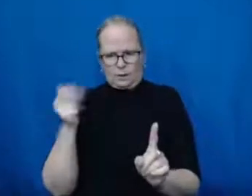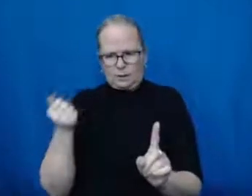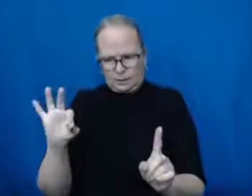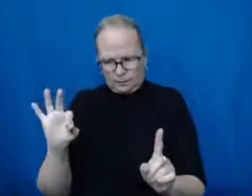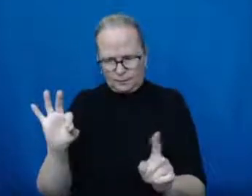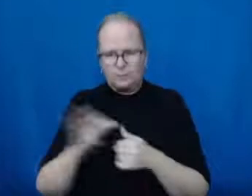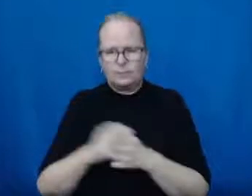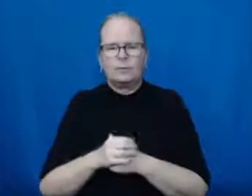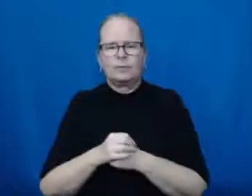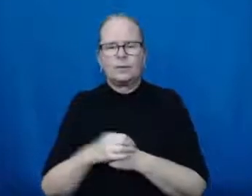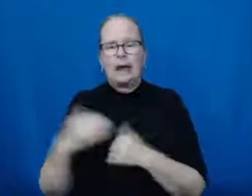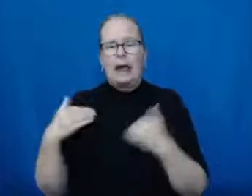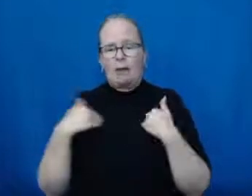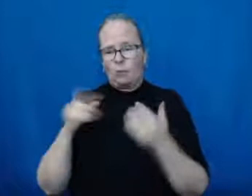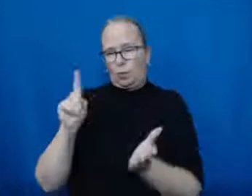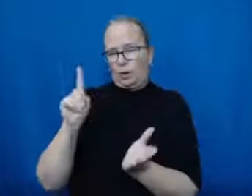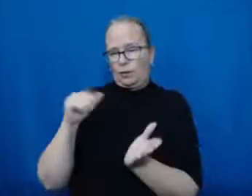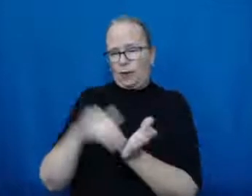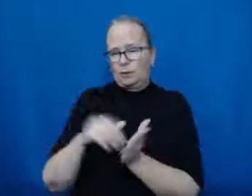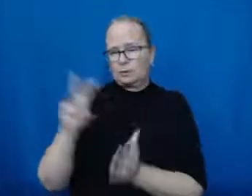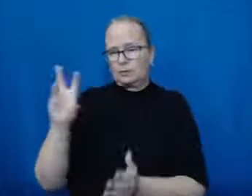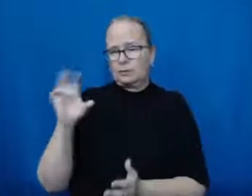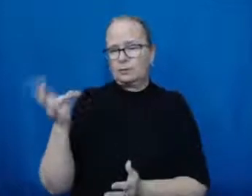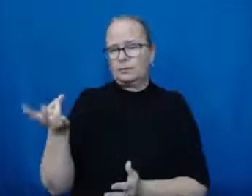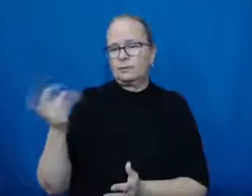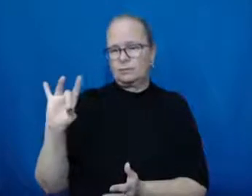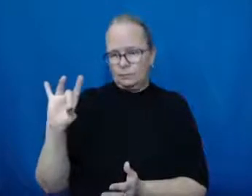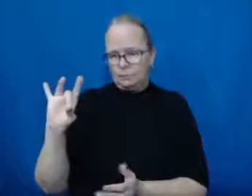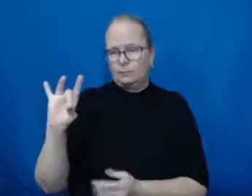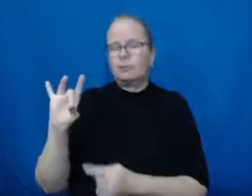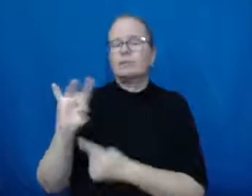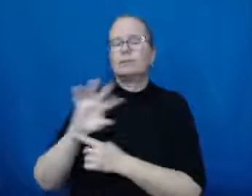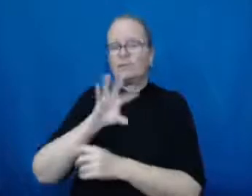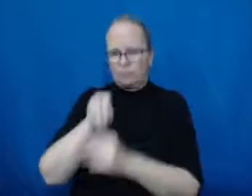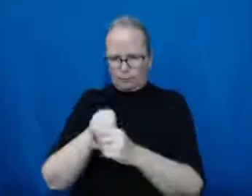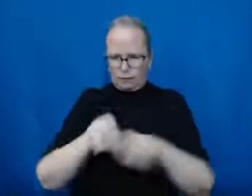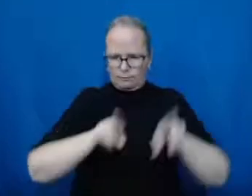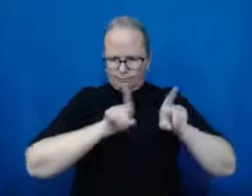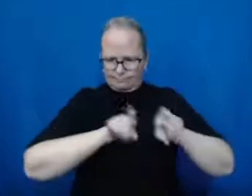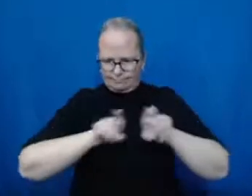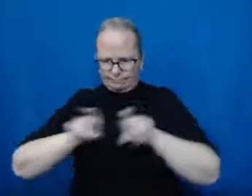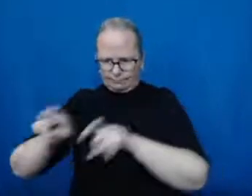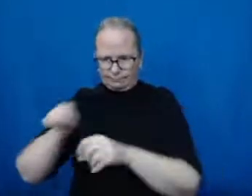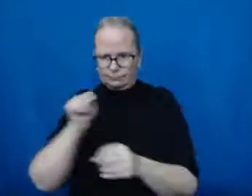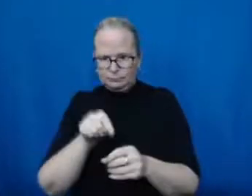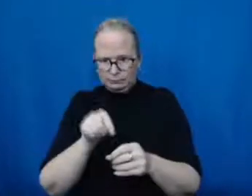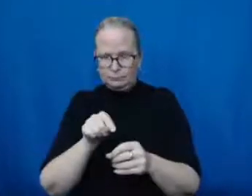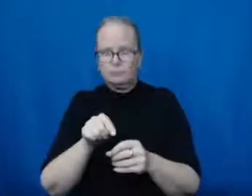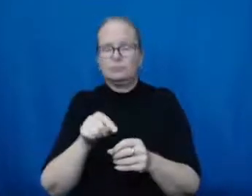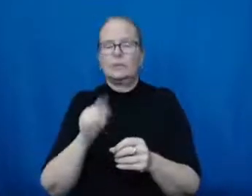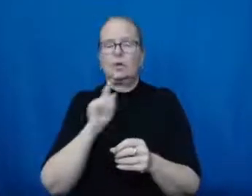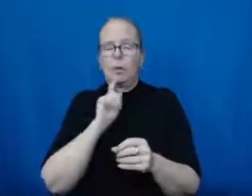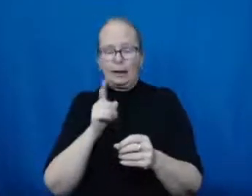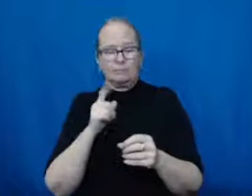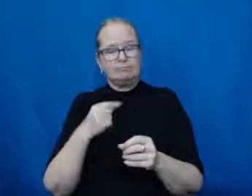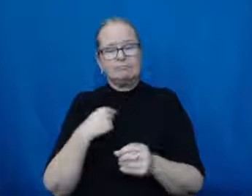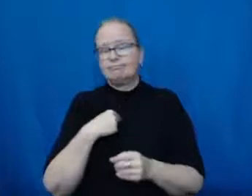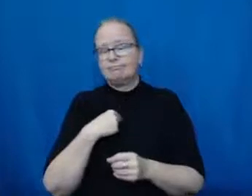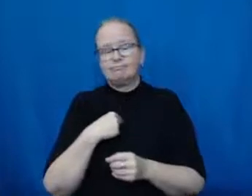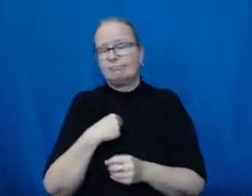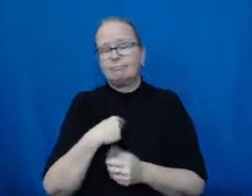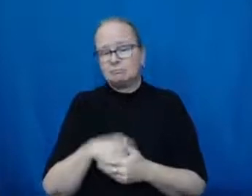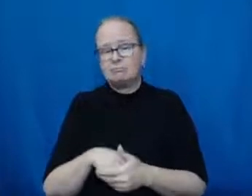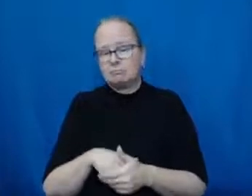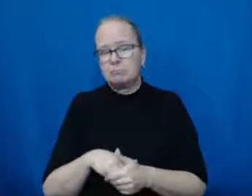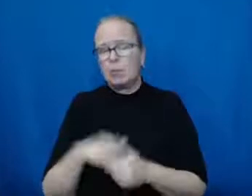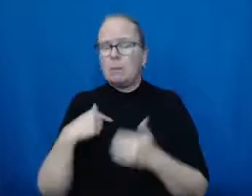the recommendation was that we can't proceed with recommending ivermectin either for the prevention or treatment of